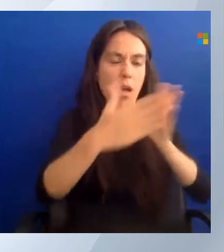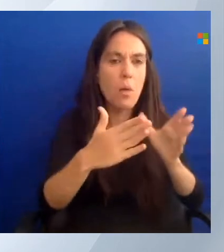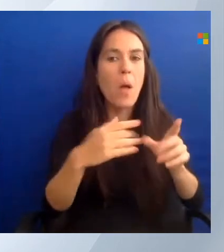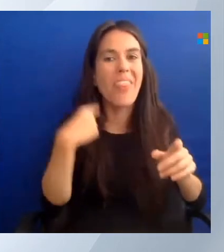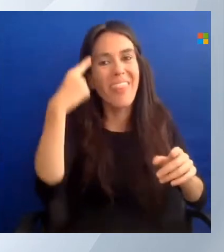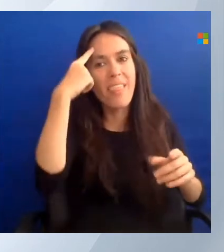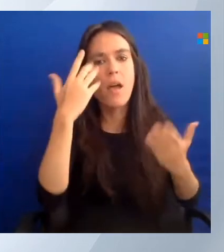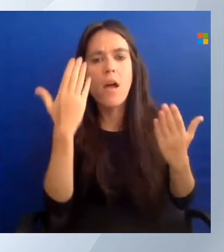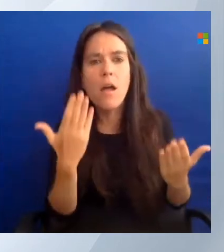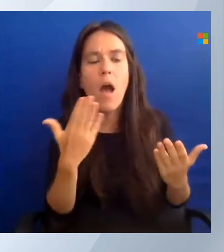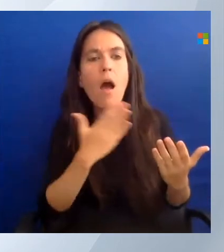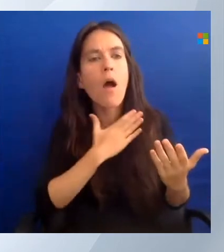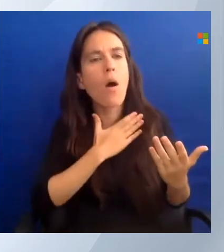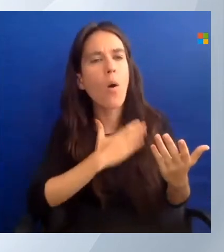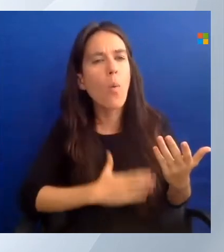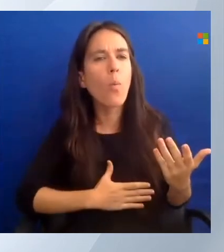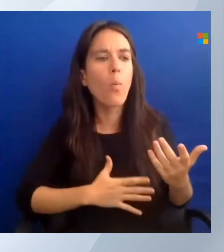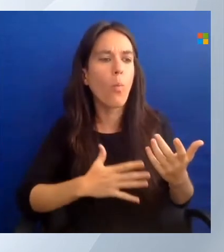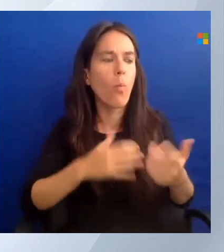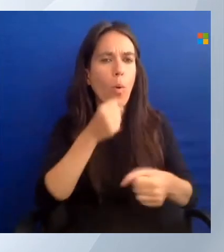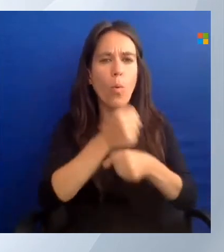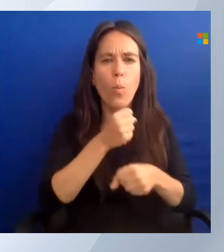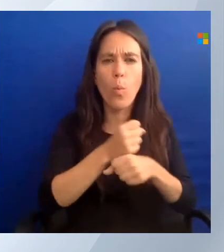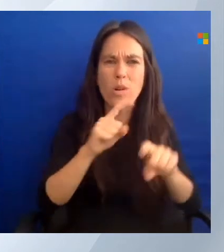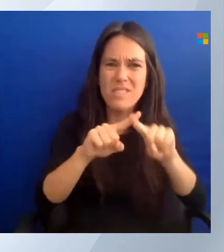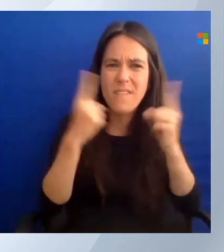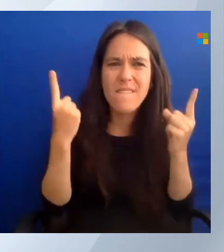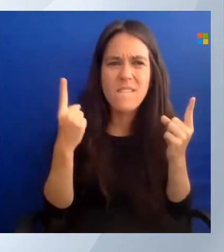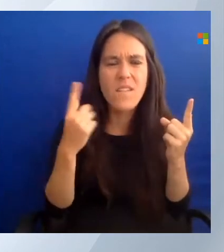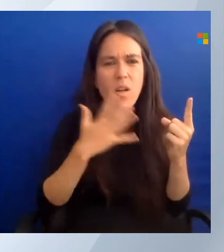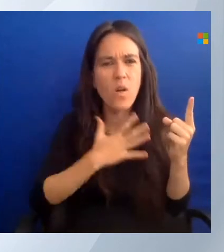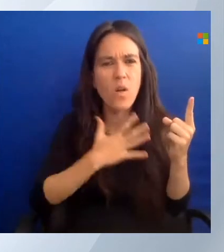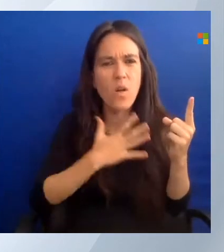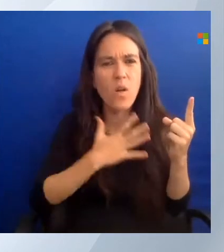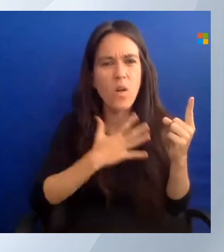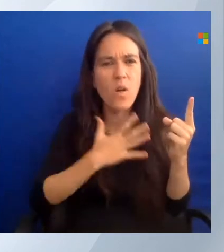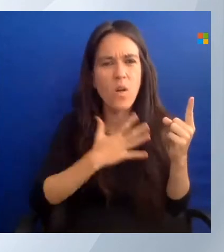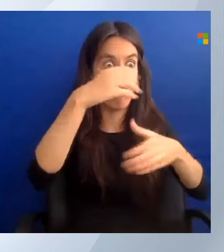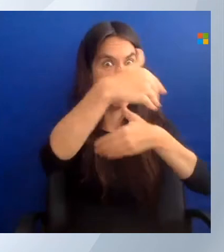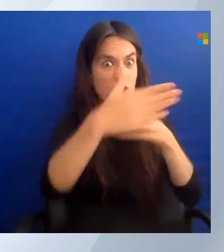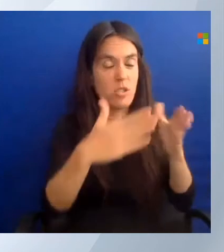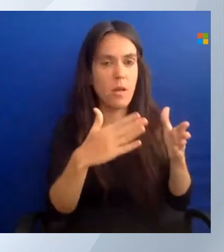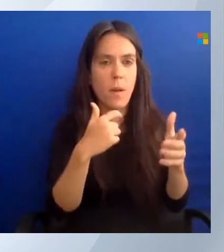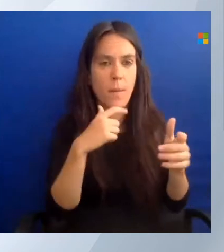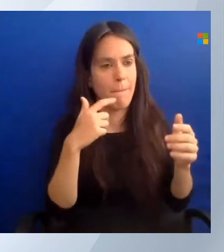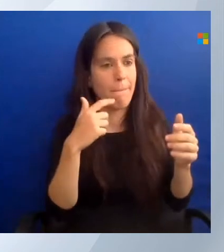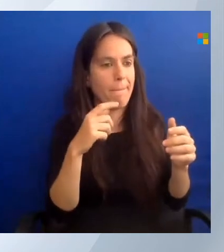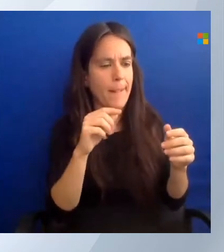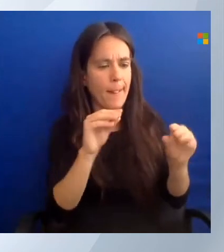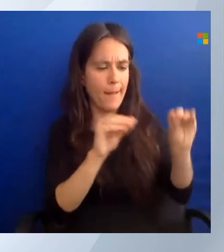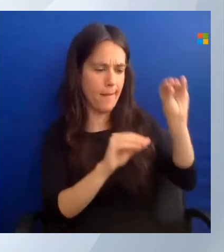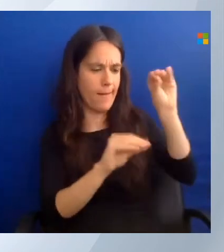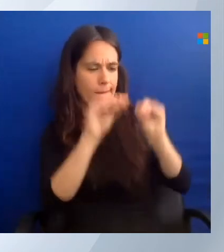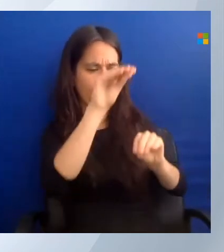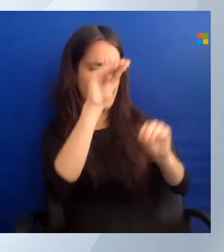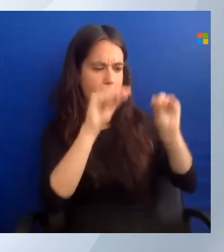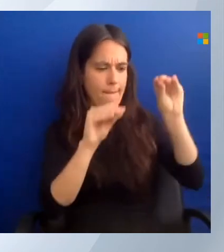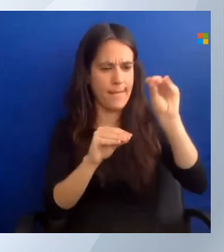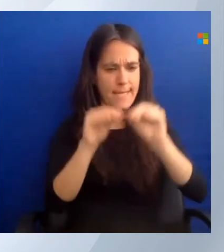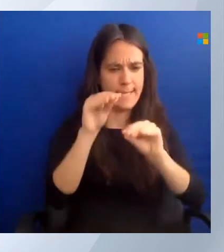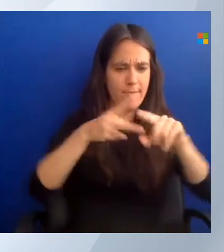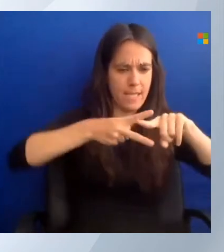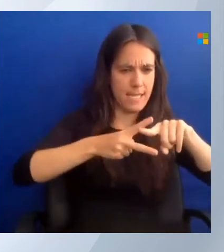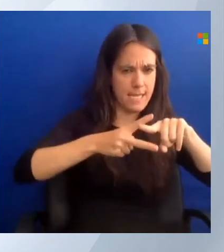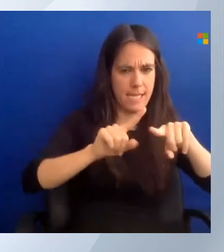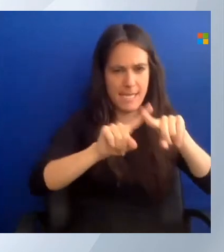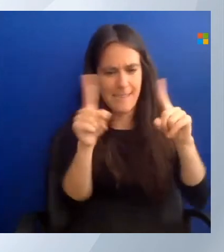working in the portal and I have this storage account and I have been playing around with these settings. So I have a cool access tier and